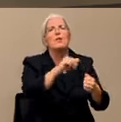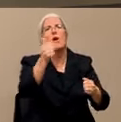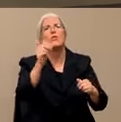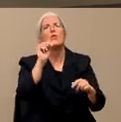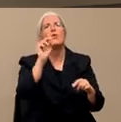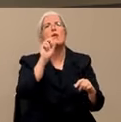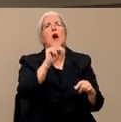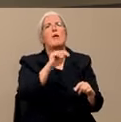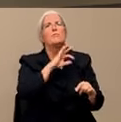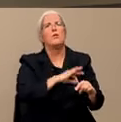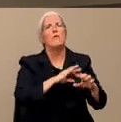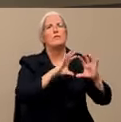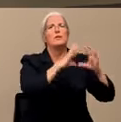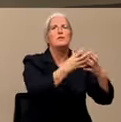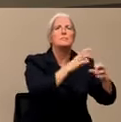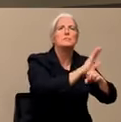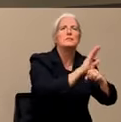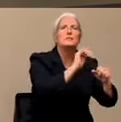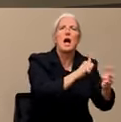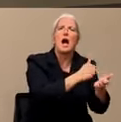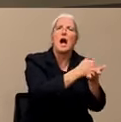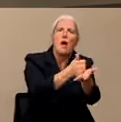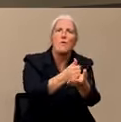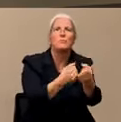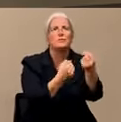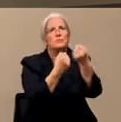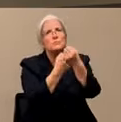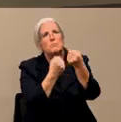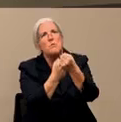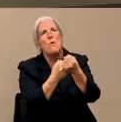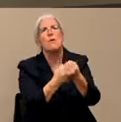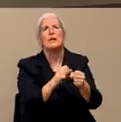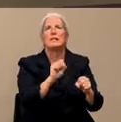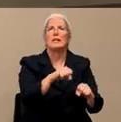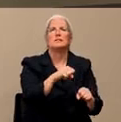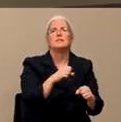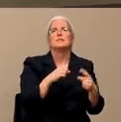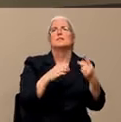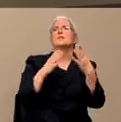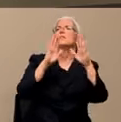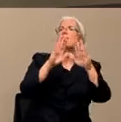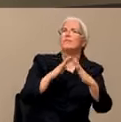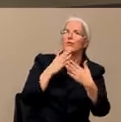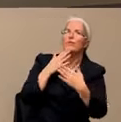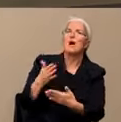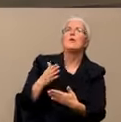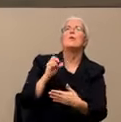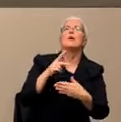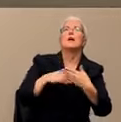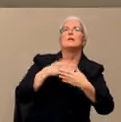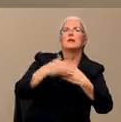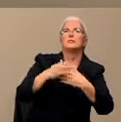much to support people at this time. Great. Thank you, Mr. Mayor. This next question is going to be for the Sheriff.